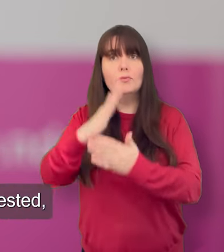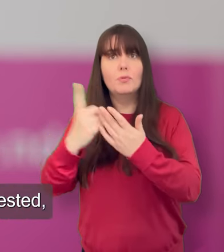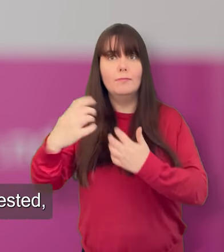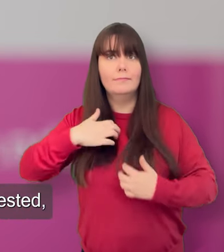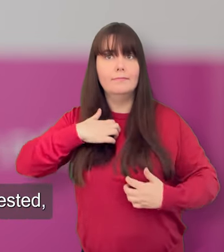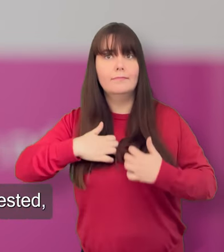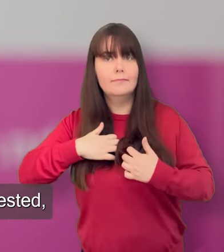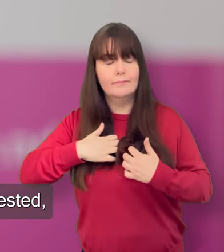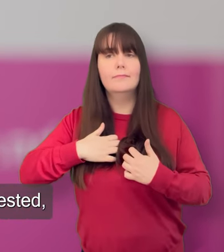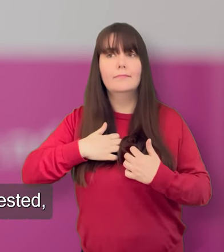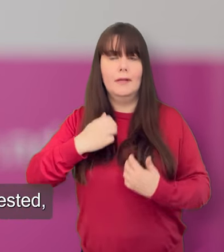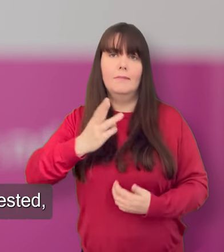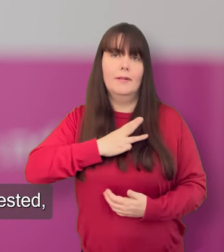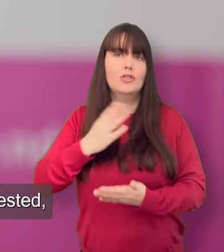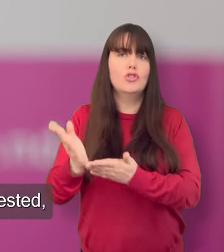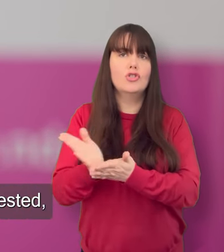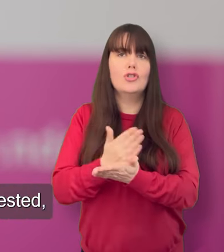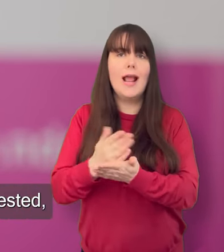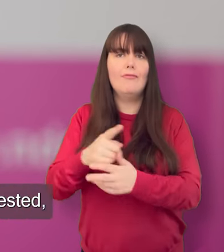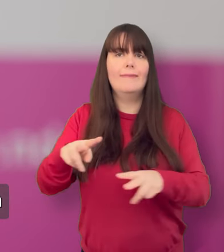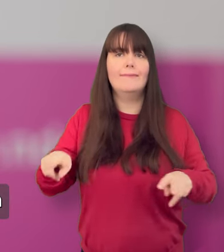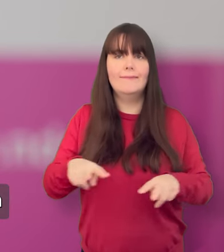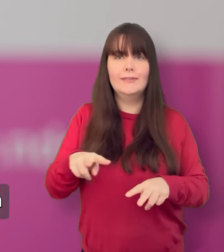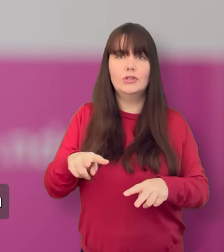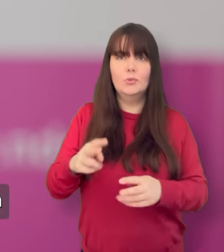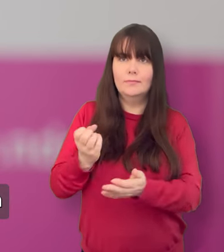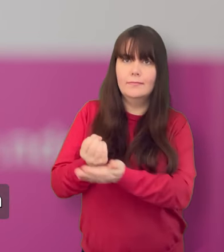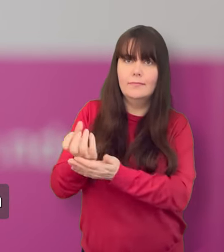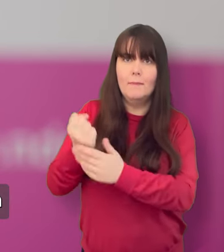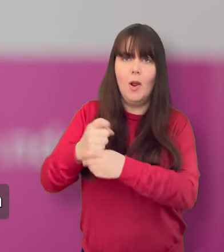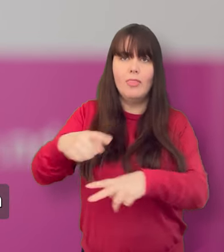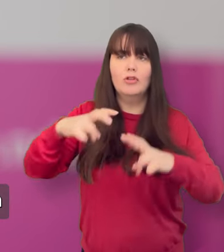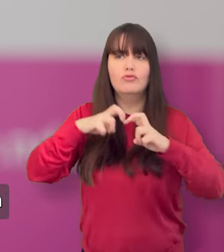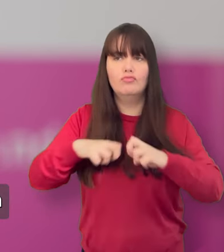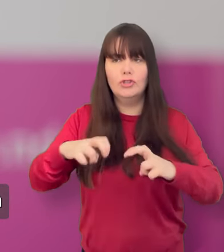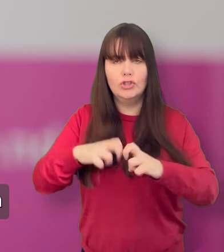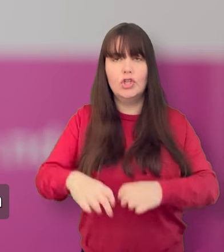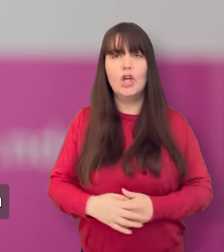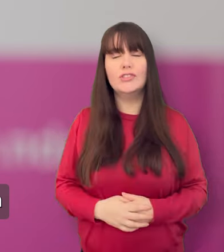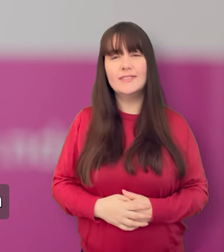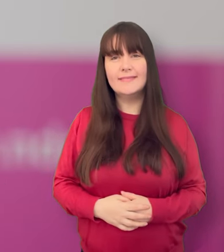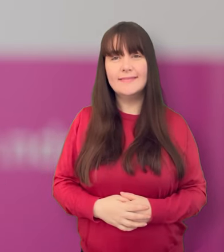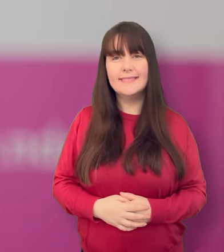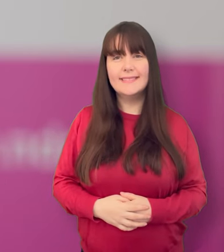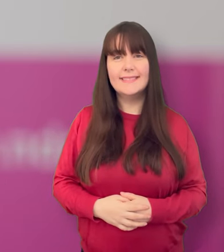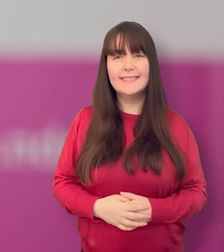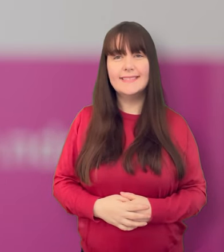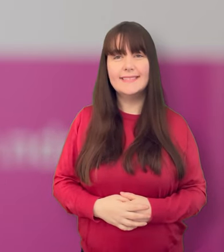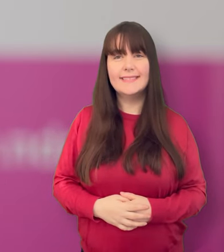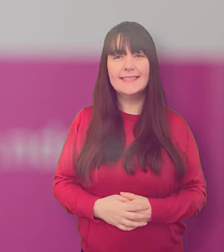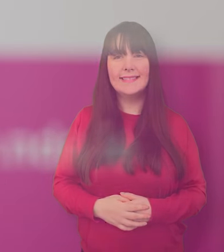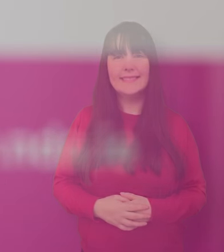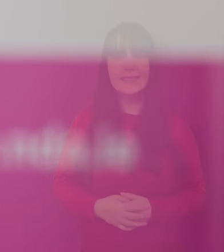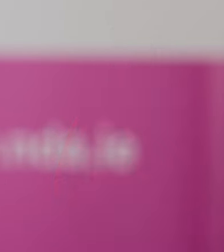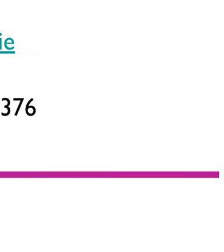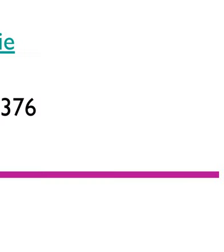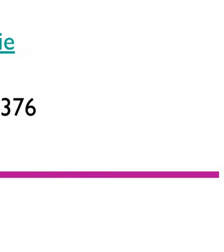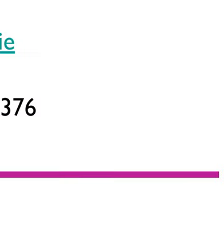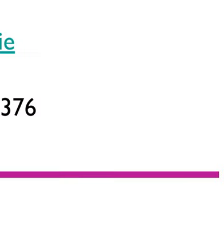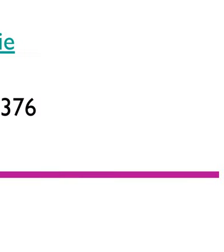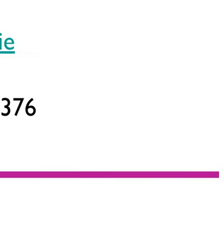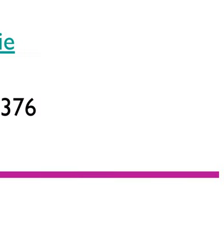If you know someone who might be interested please tell them about this research or share this video.